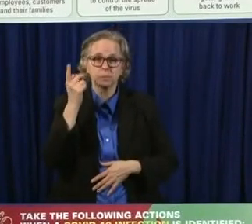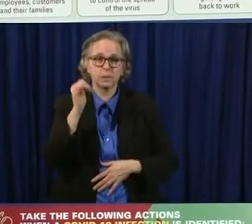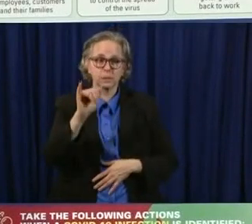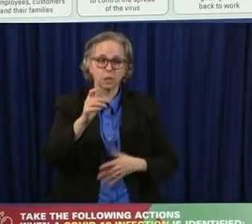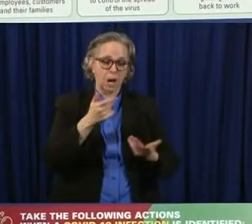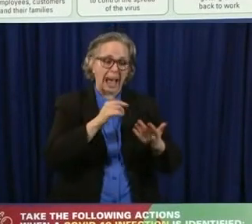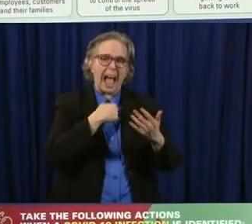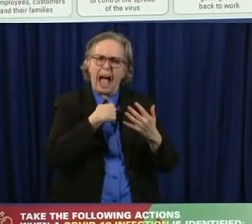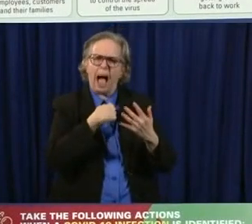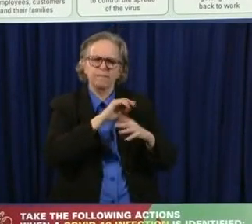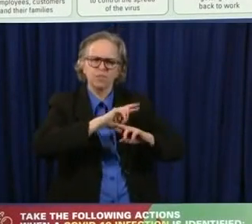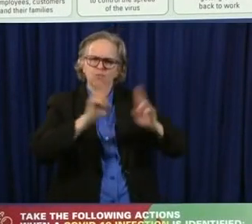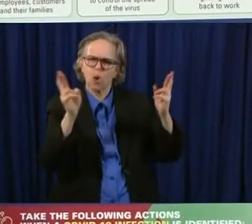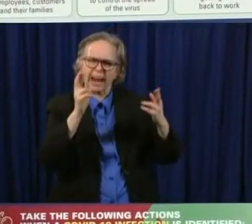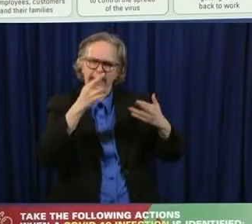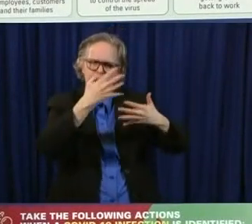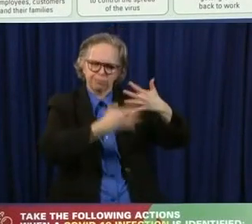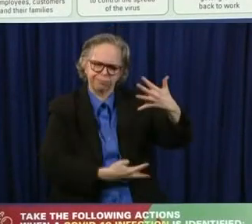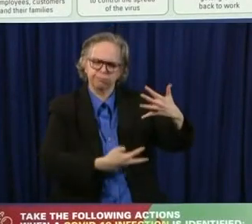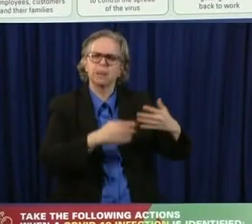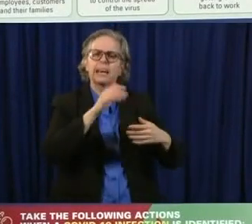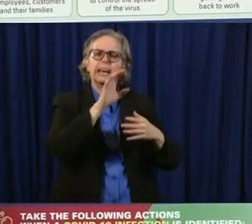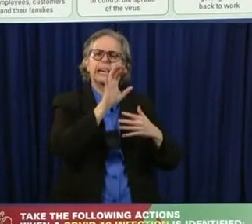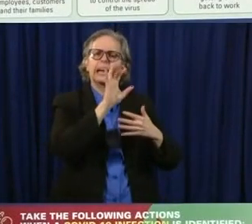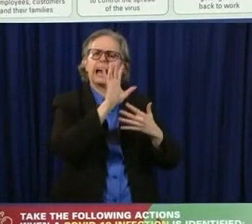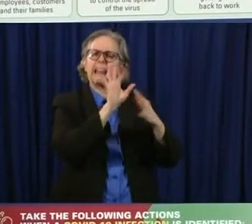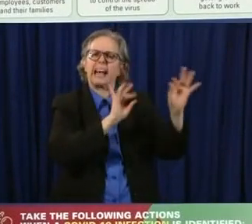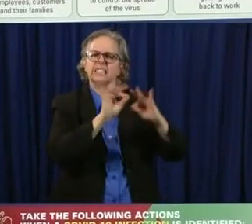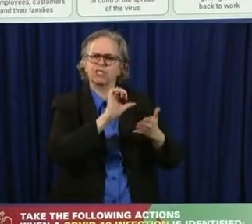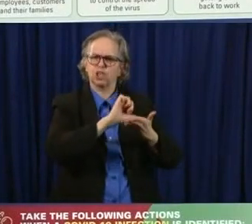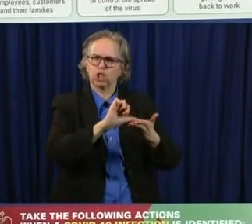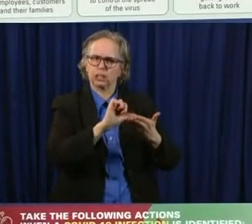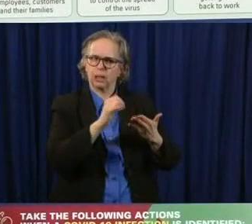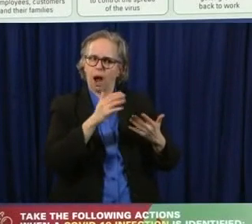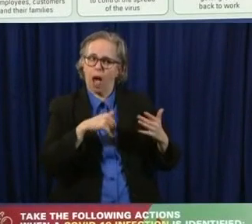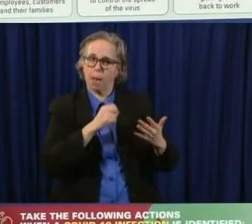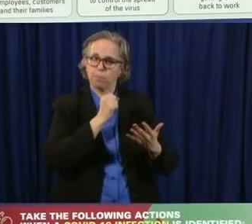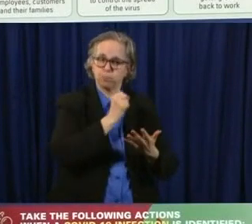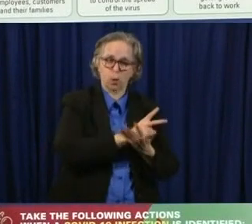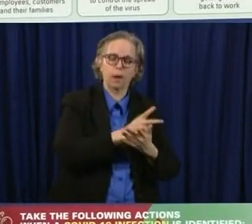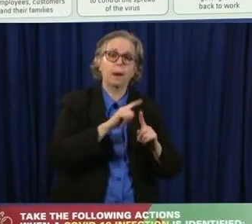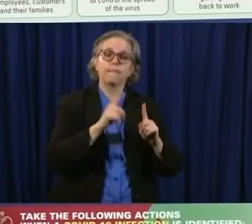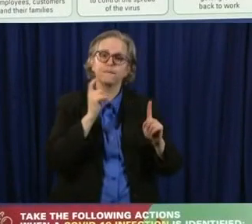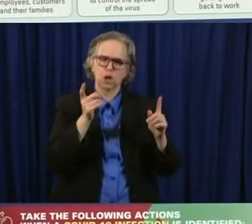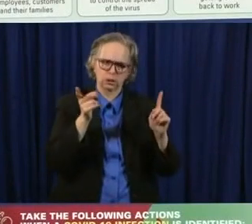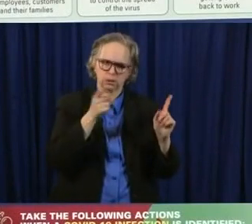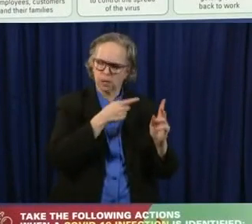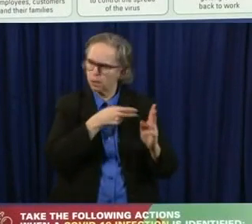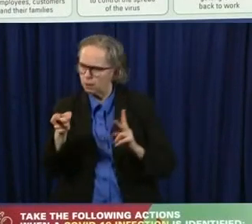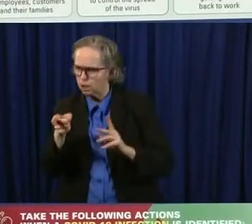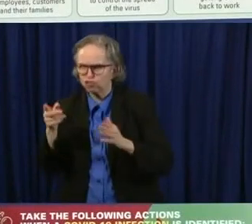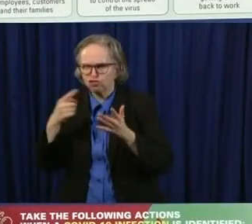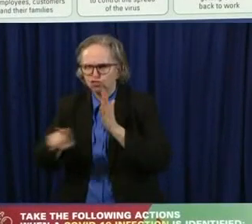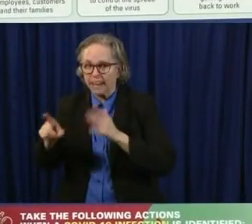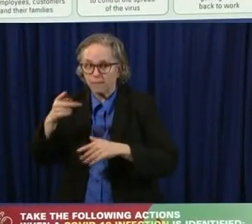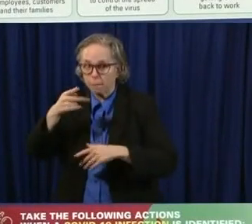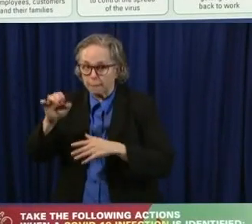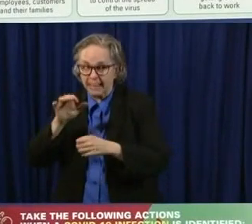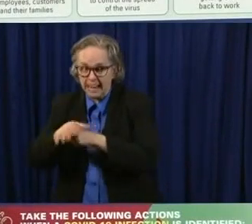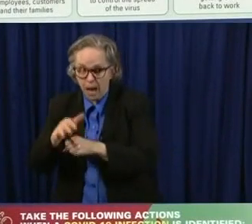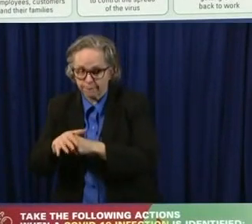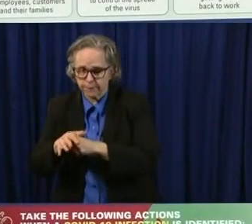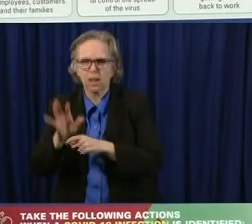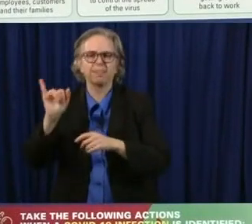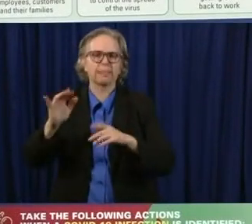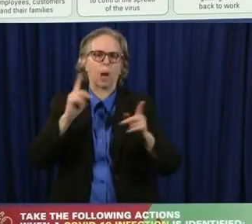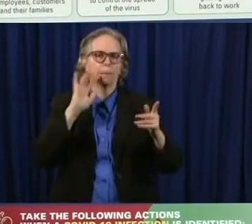how we're moving forward and the availability of PPE, we will, when that time is appropriate, open that up as, as well. But this